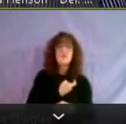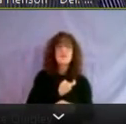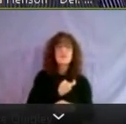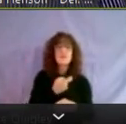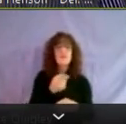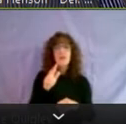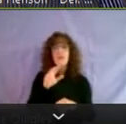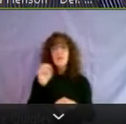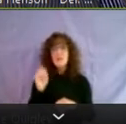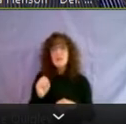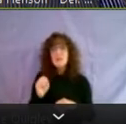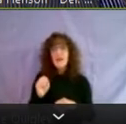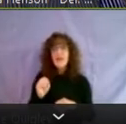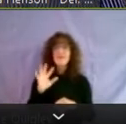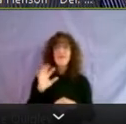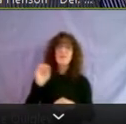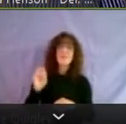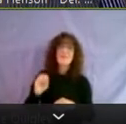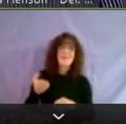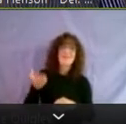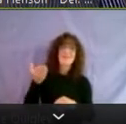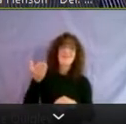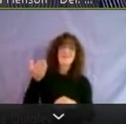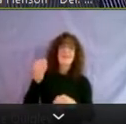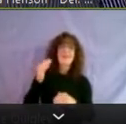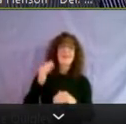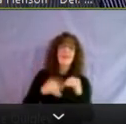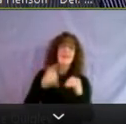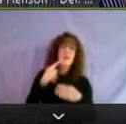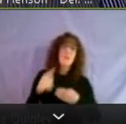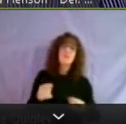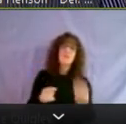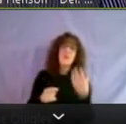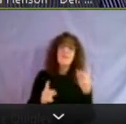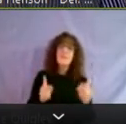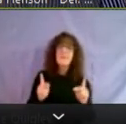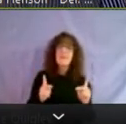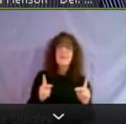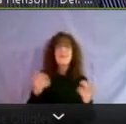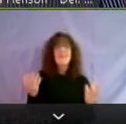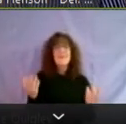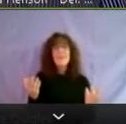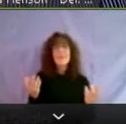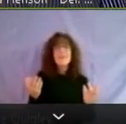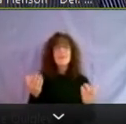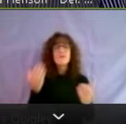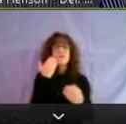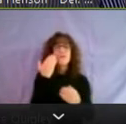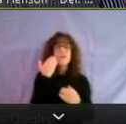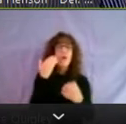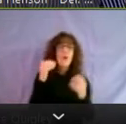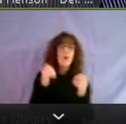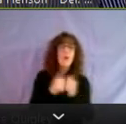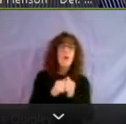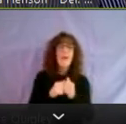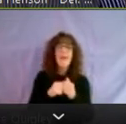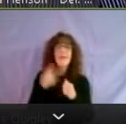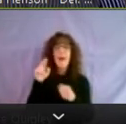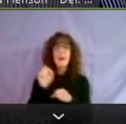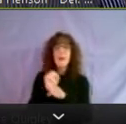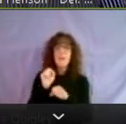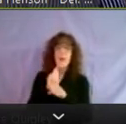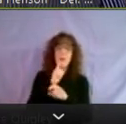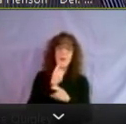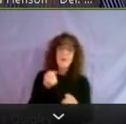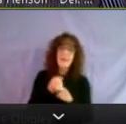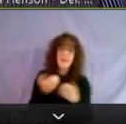3% and 5% higher than it did for whites. So we know that, um, with the pending unemployment, that's going to hit here